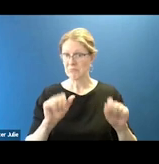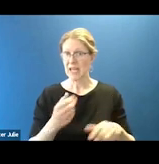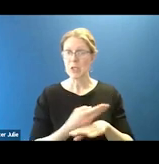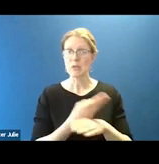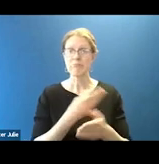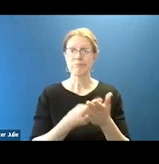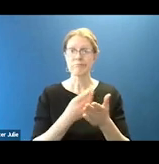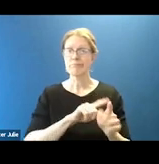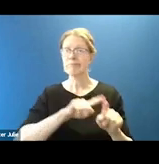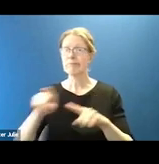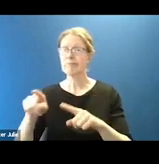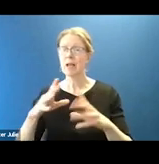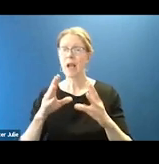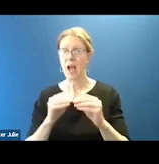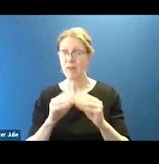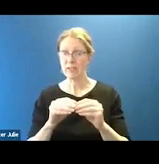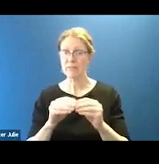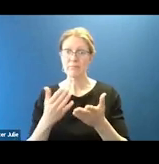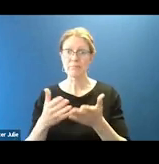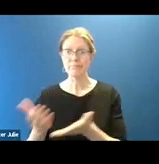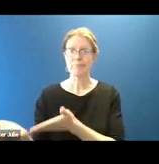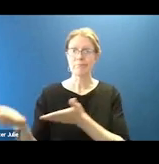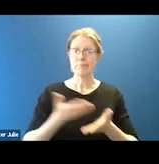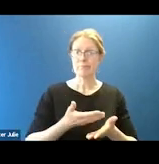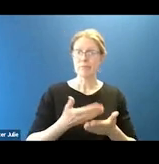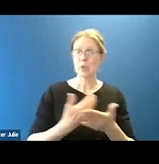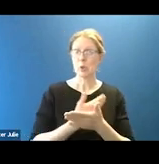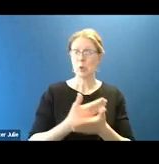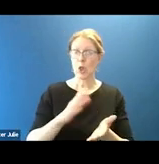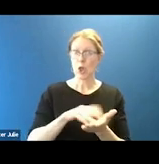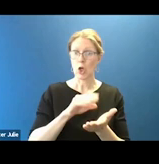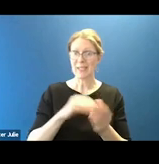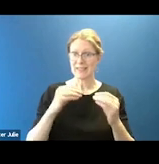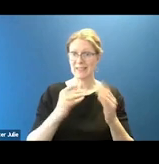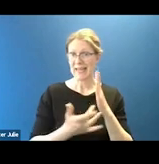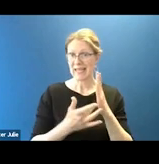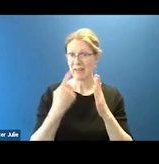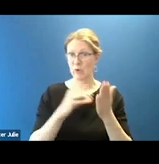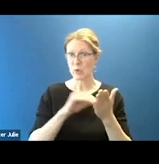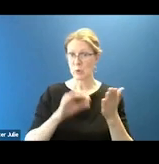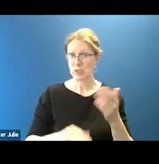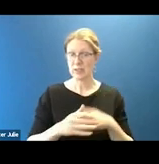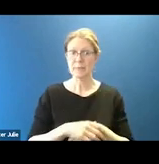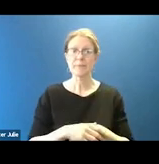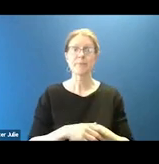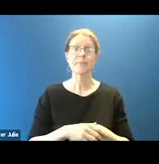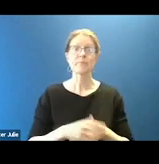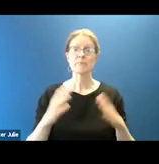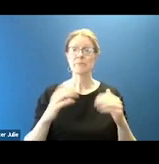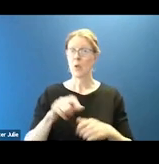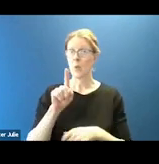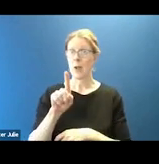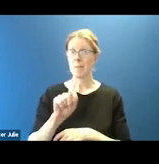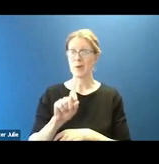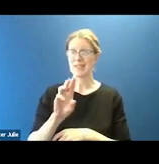or bring back a new learning technique to benefit their students. Our next ask is for $1.65 billion for